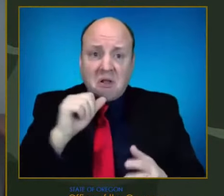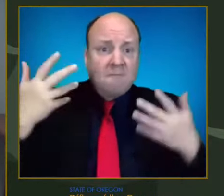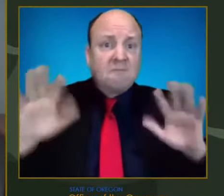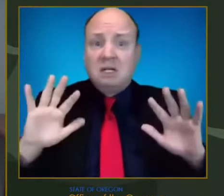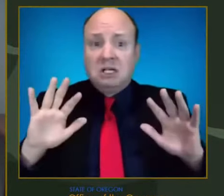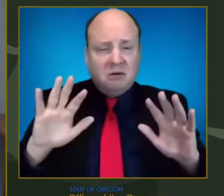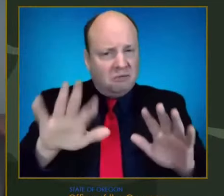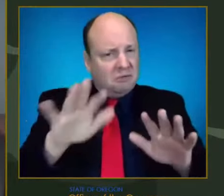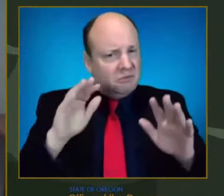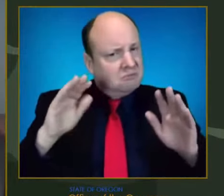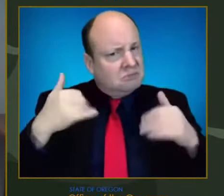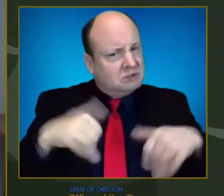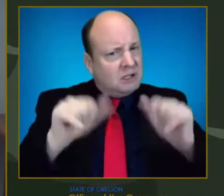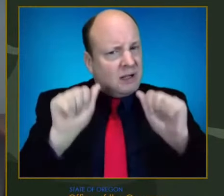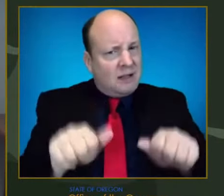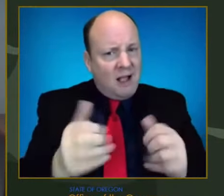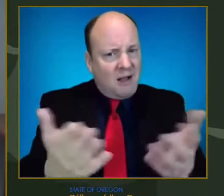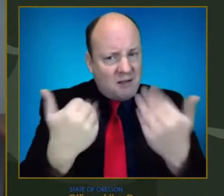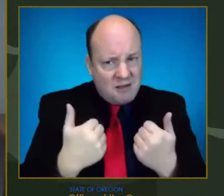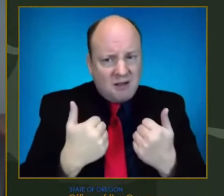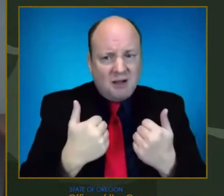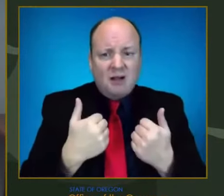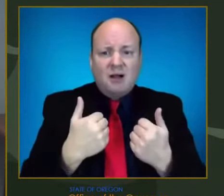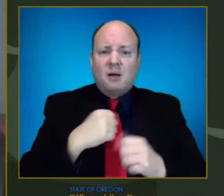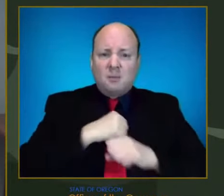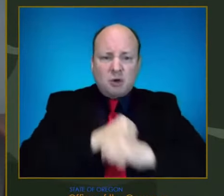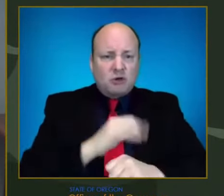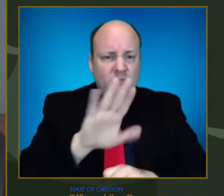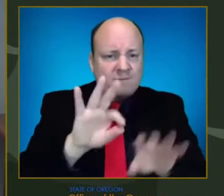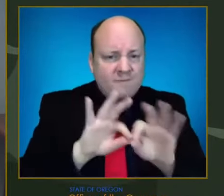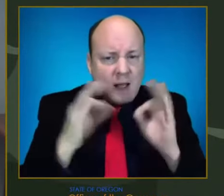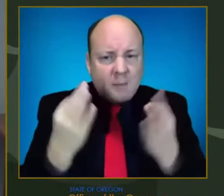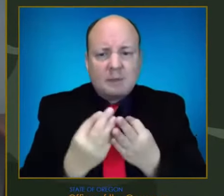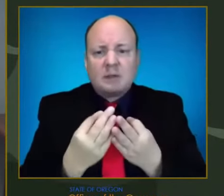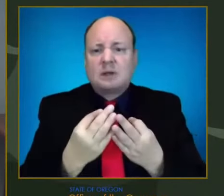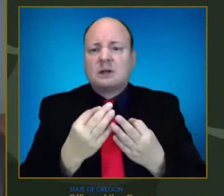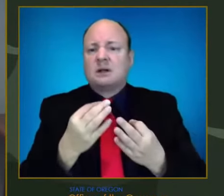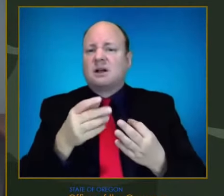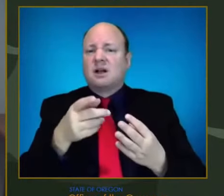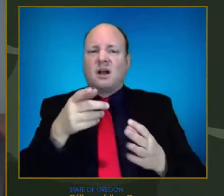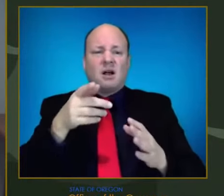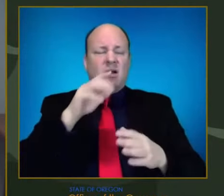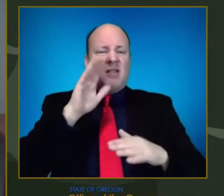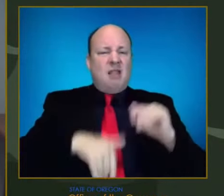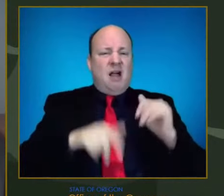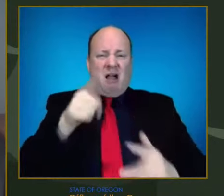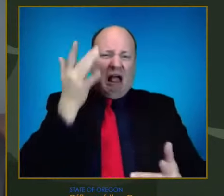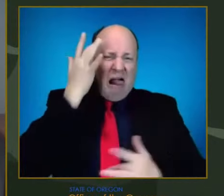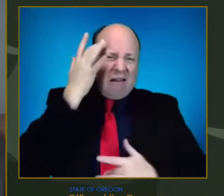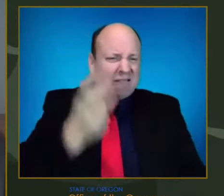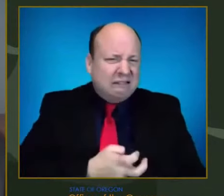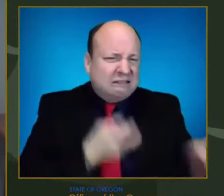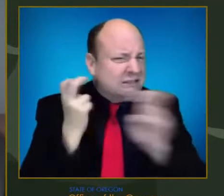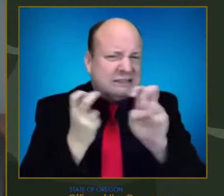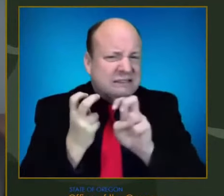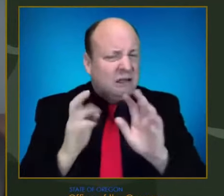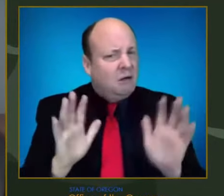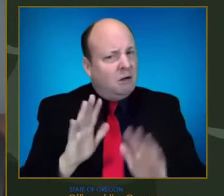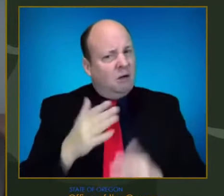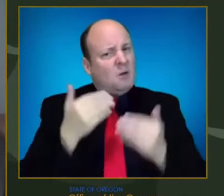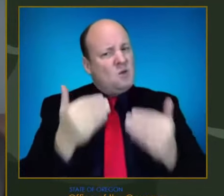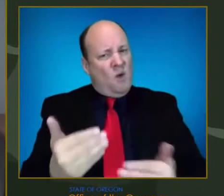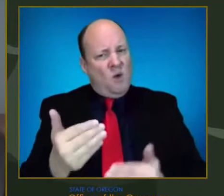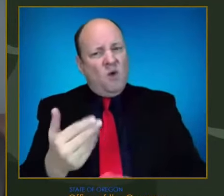from becoming gravely ill or even dying from COVID-19. Dr. Graven and other forecasters are showing us what is